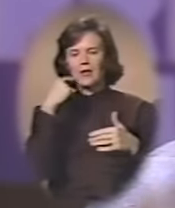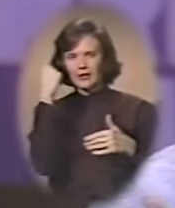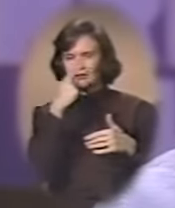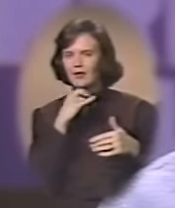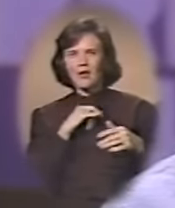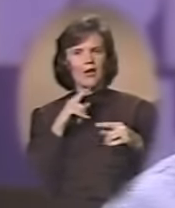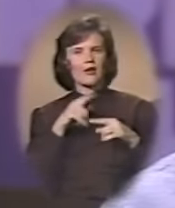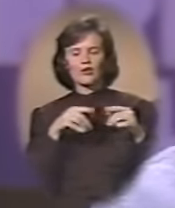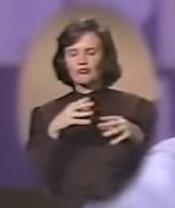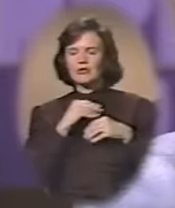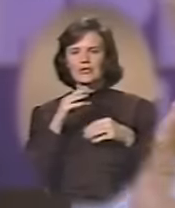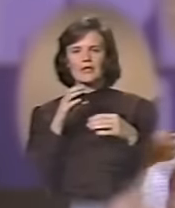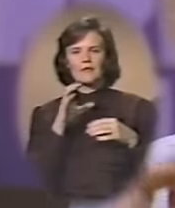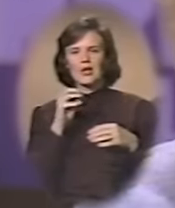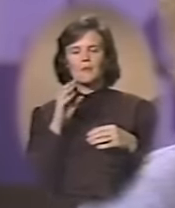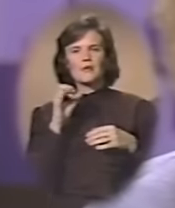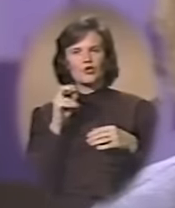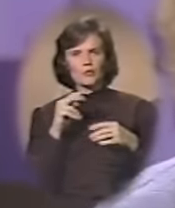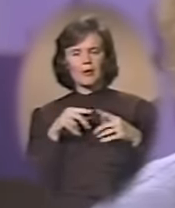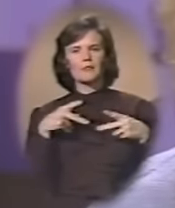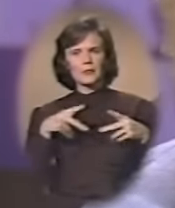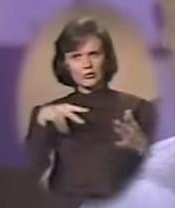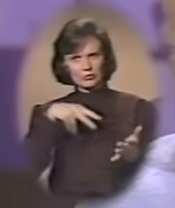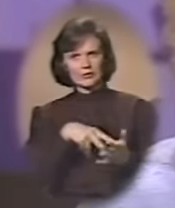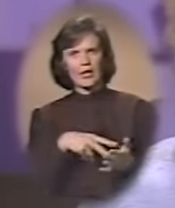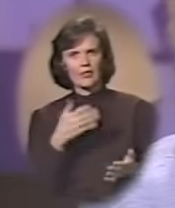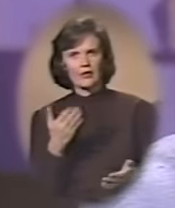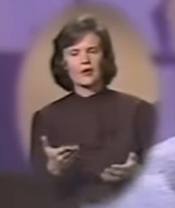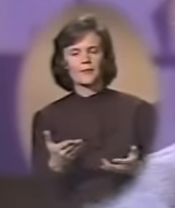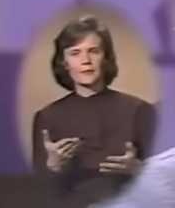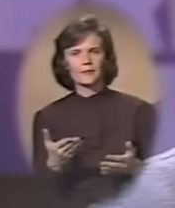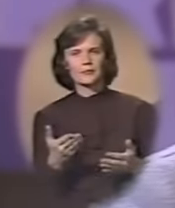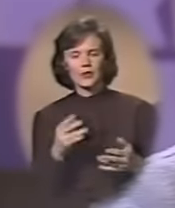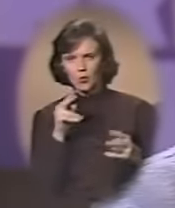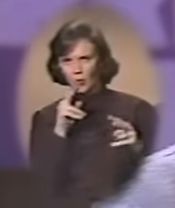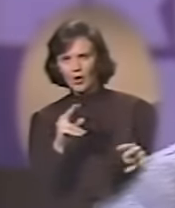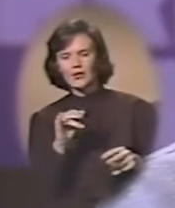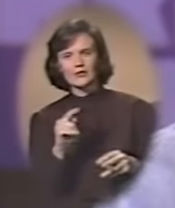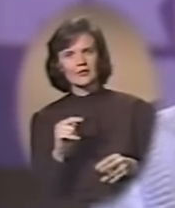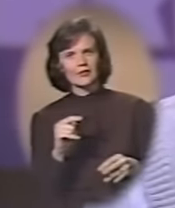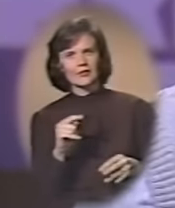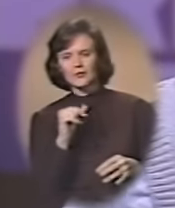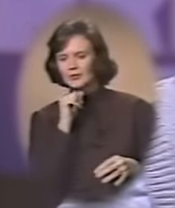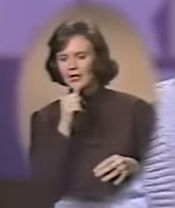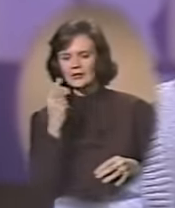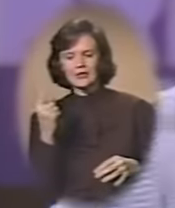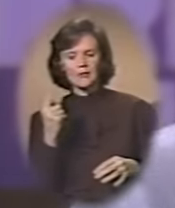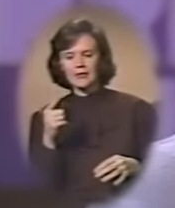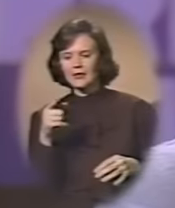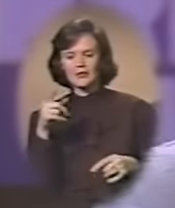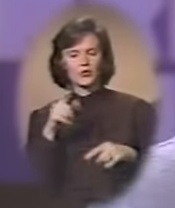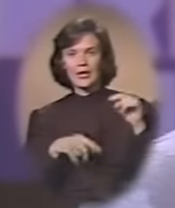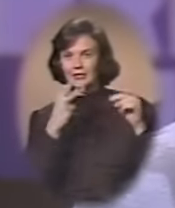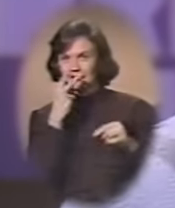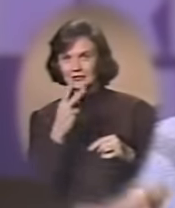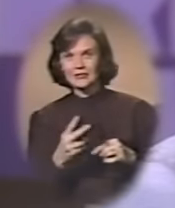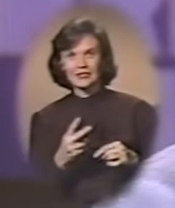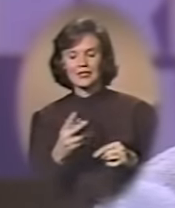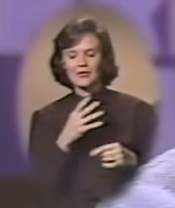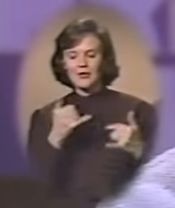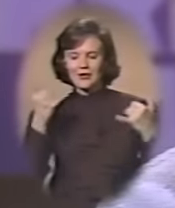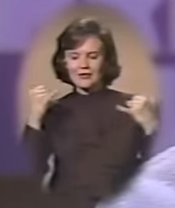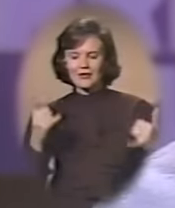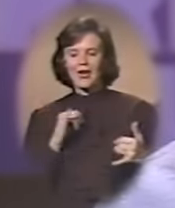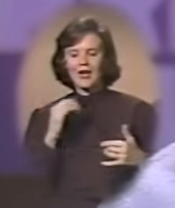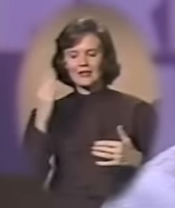I couldn't receive communion, but I was allowed to stand there and watch it. You know, it wasn't something you can't see. And